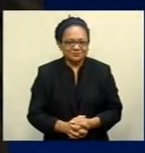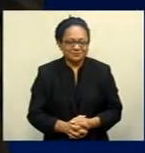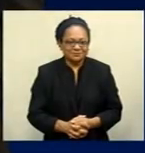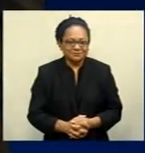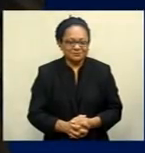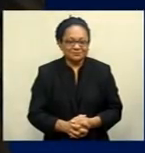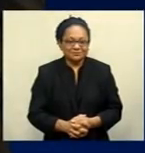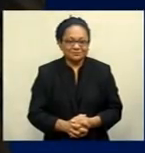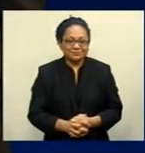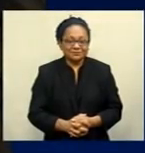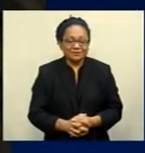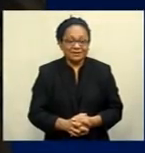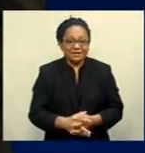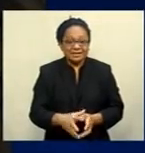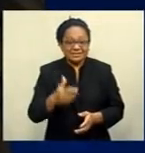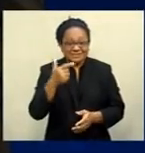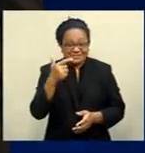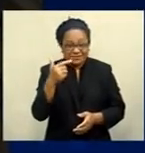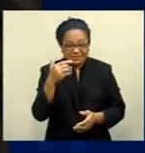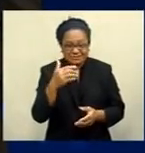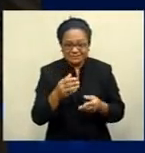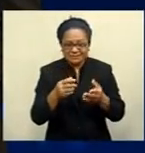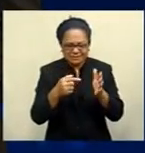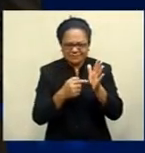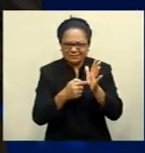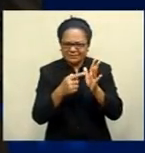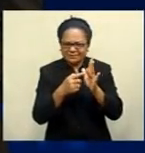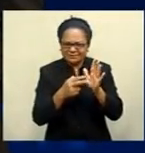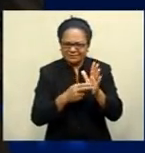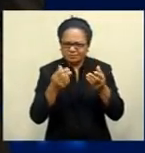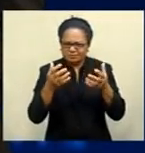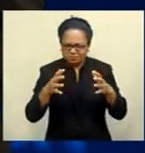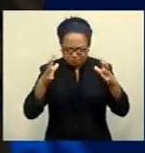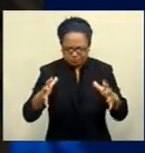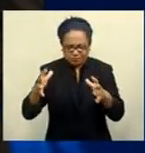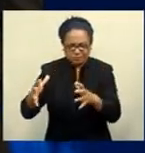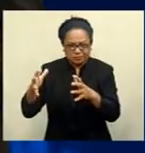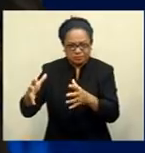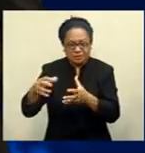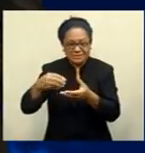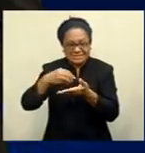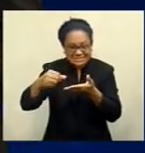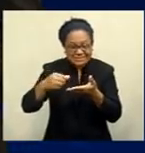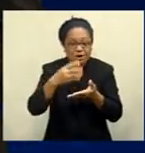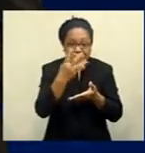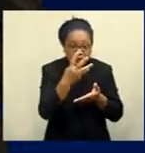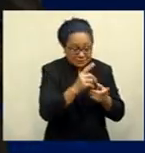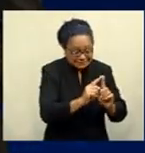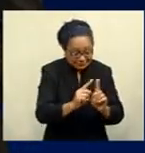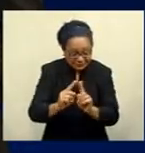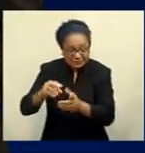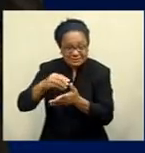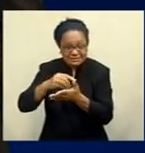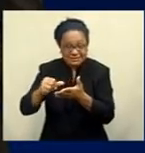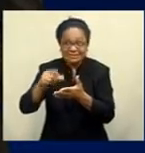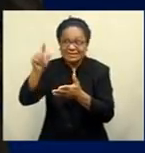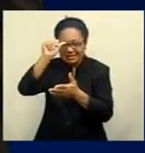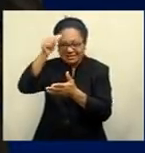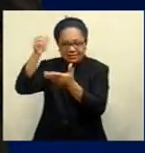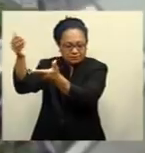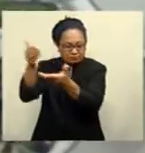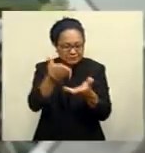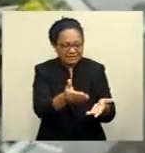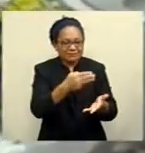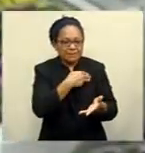Almost seven tons of dry vegetable seeds of 14 different varieties has been given to the Agriculture Ministry by the Indian